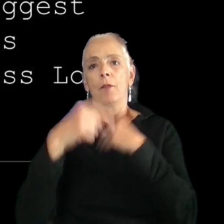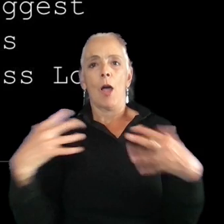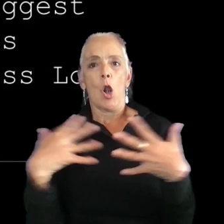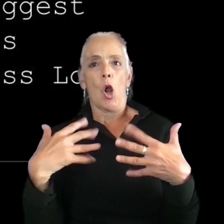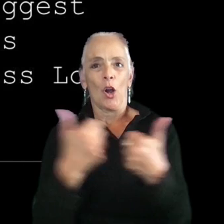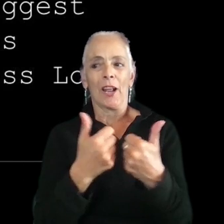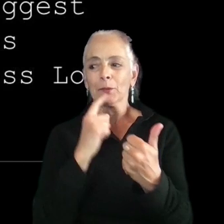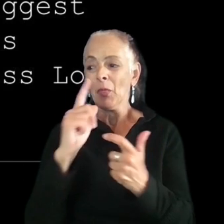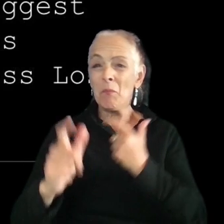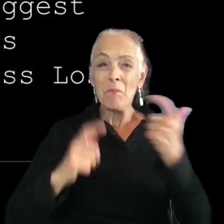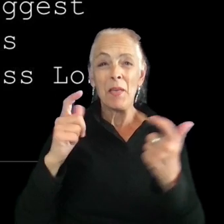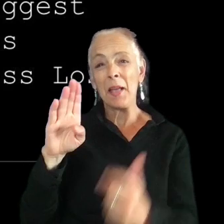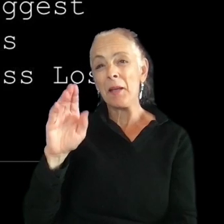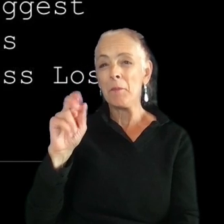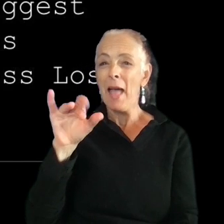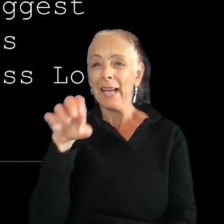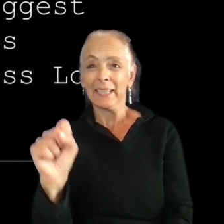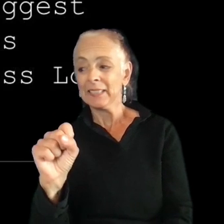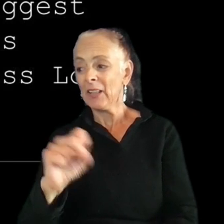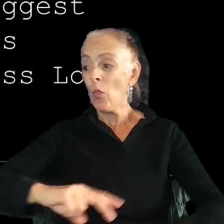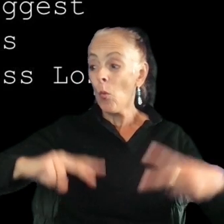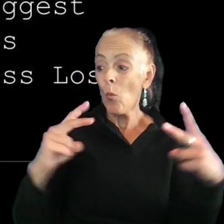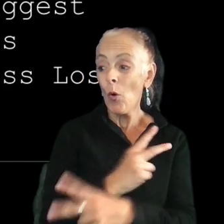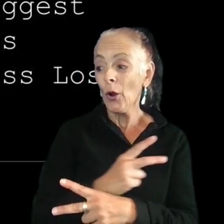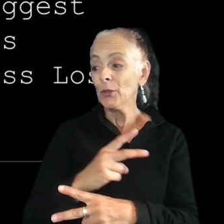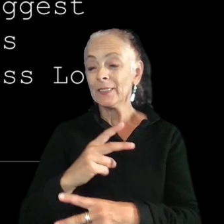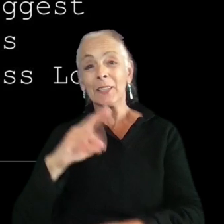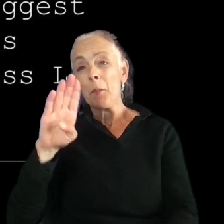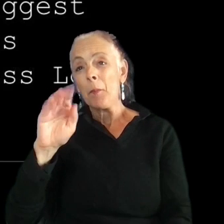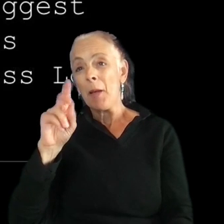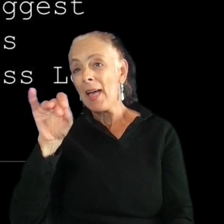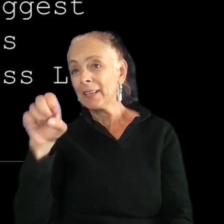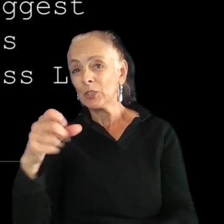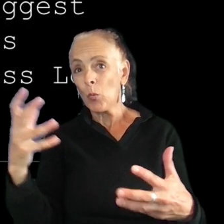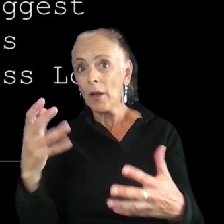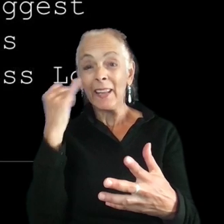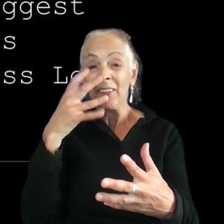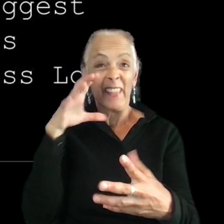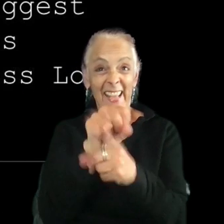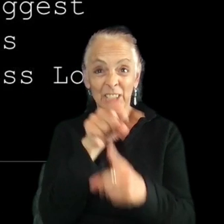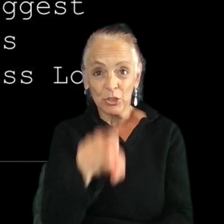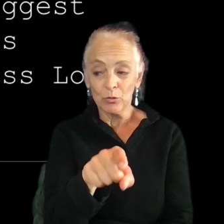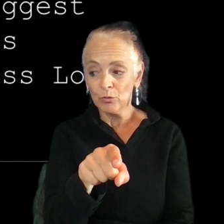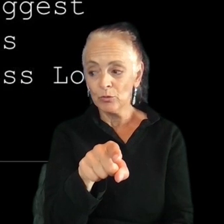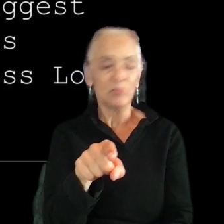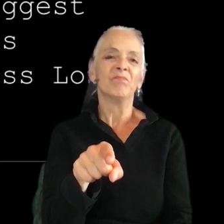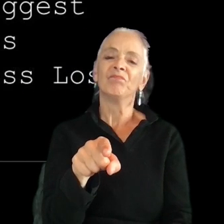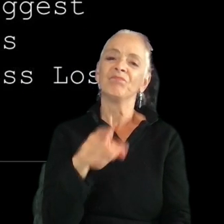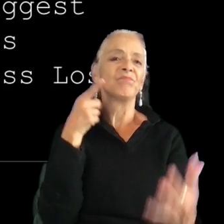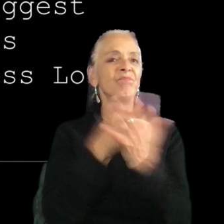big baddies. And the biggest baddies? Ugh, you gotta be careful, because if they get you, you're dead.